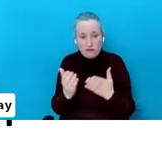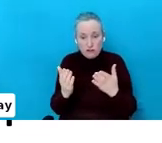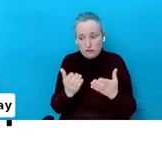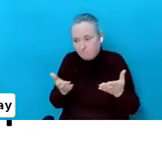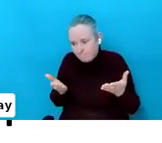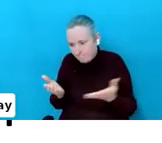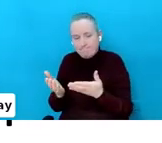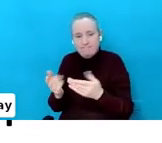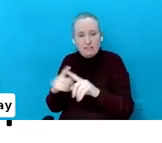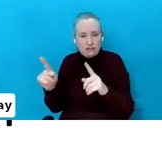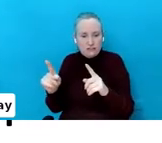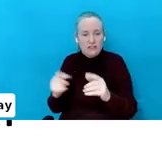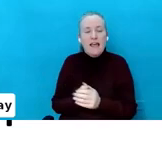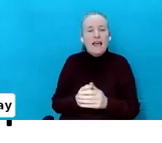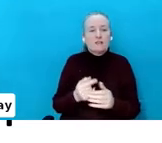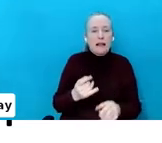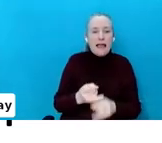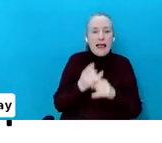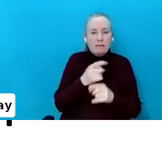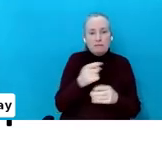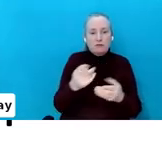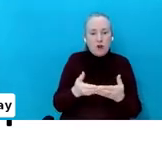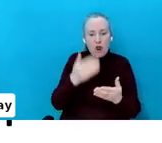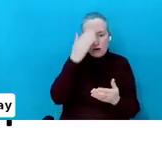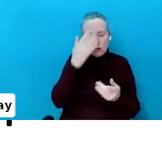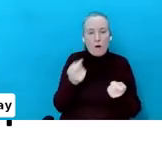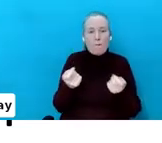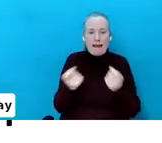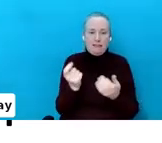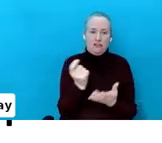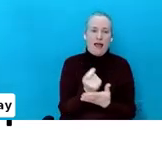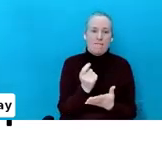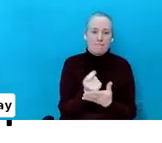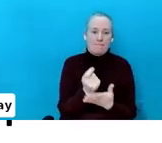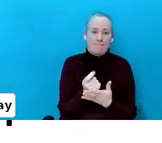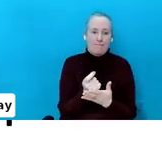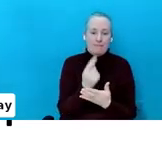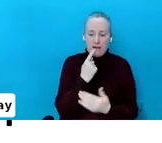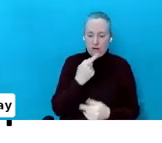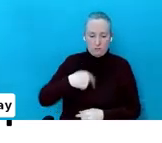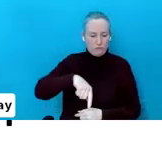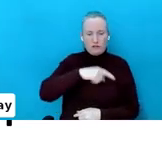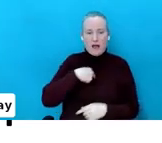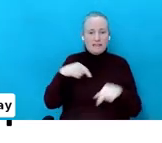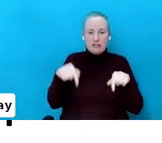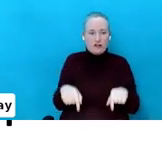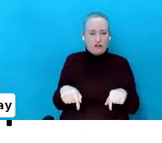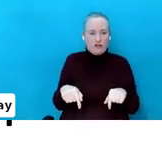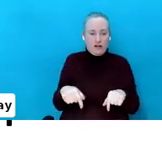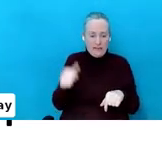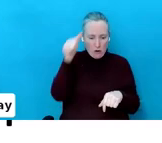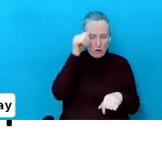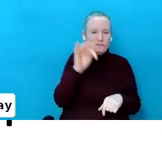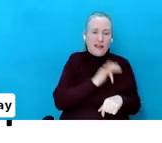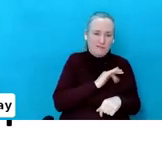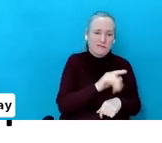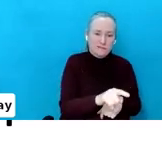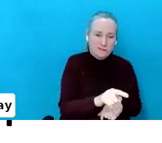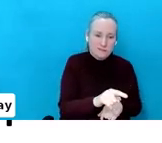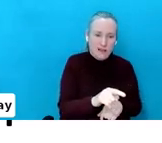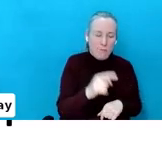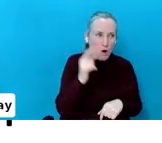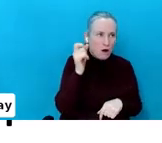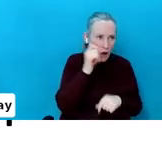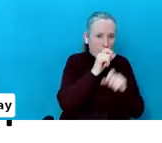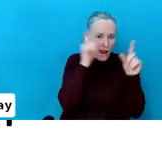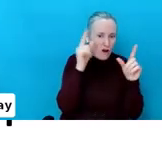And helping them to learn to manage time so that when we're not around, that they know themselves and they're more conscious of